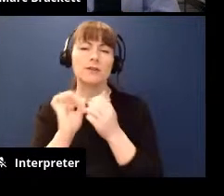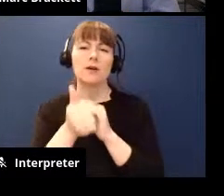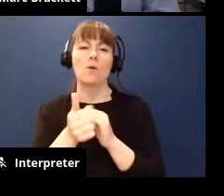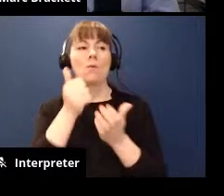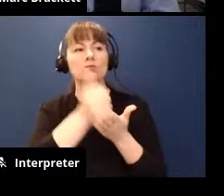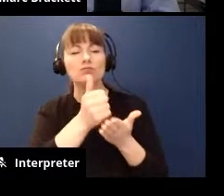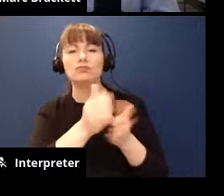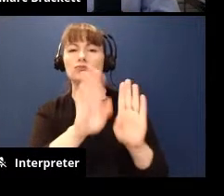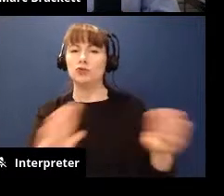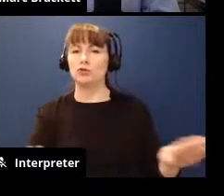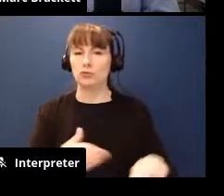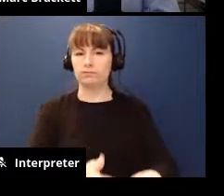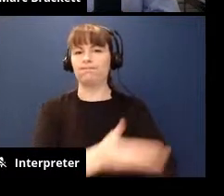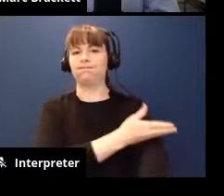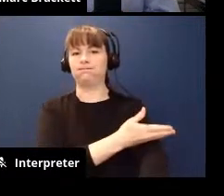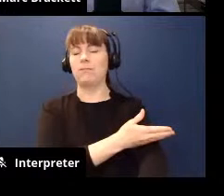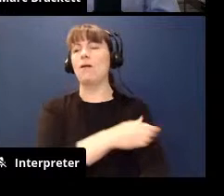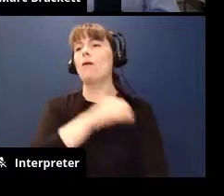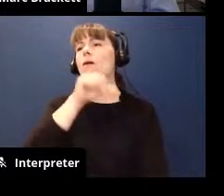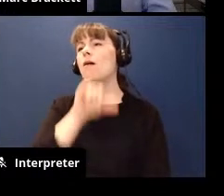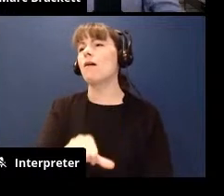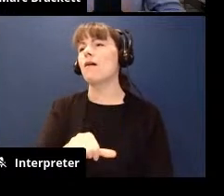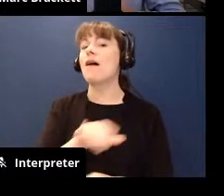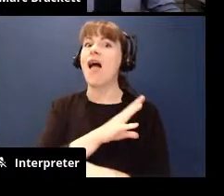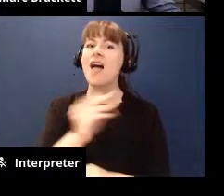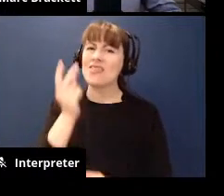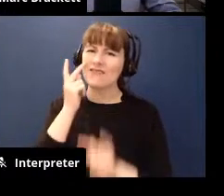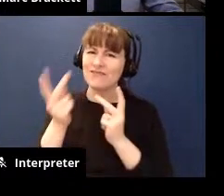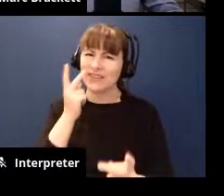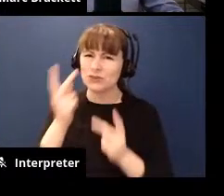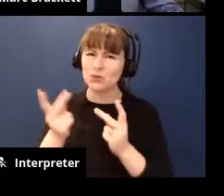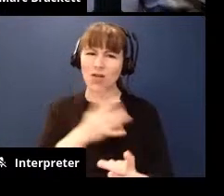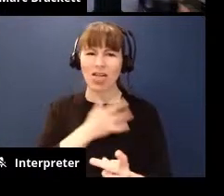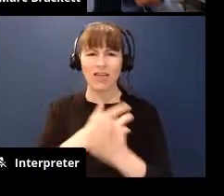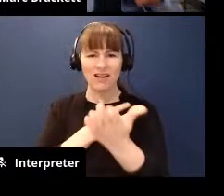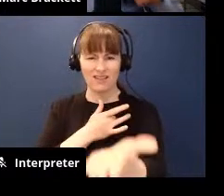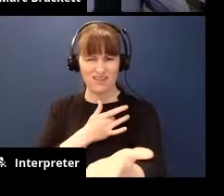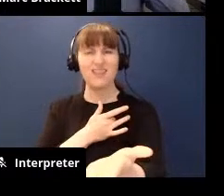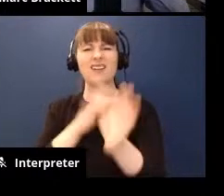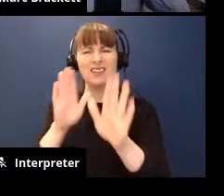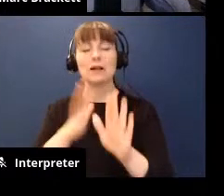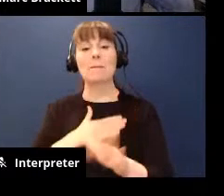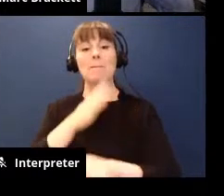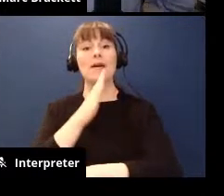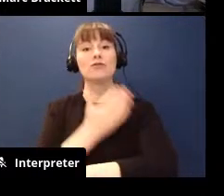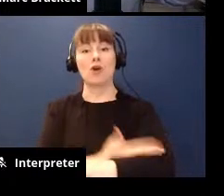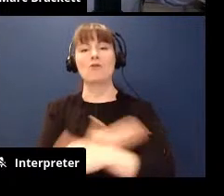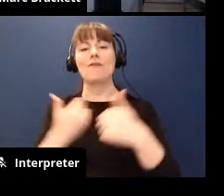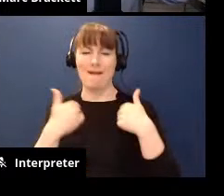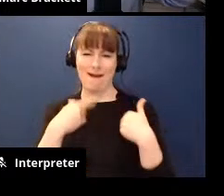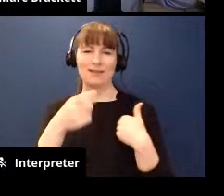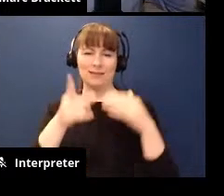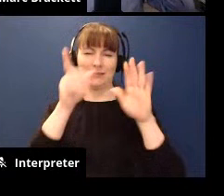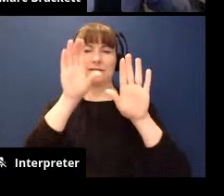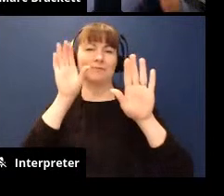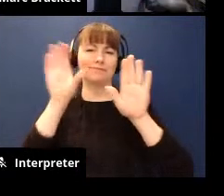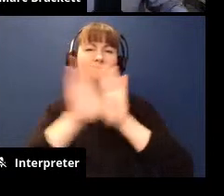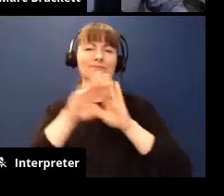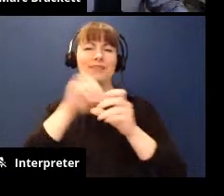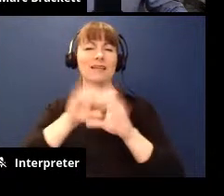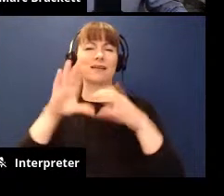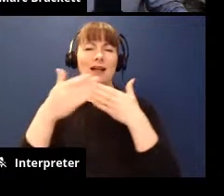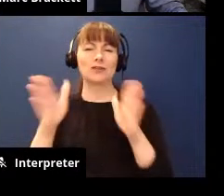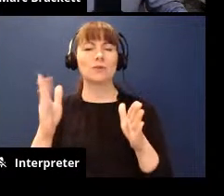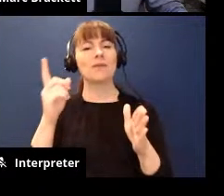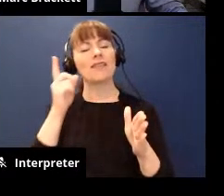i love that and i love the visual nature of this i my daughter does have this in her classroom and i think it's